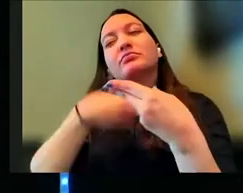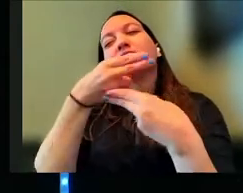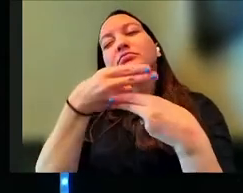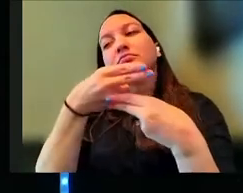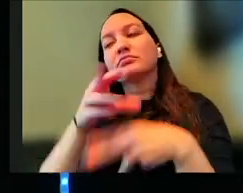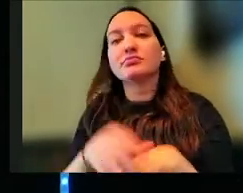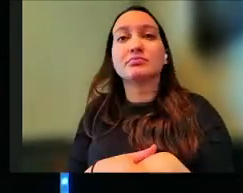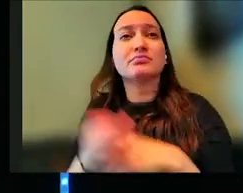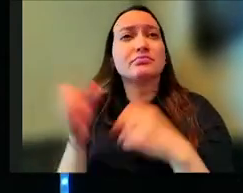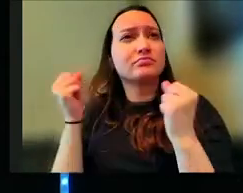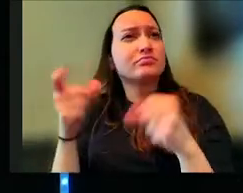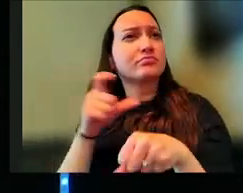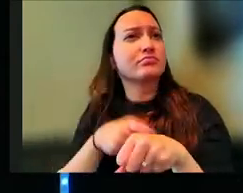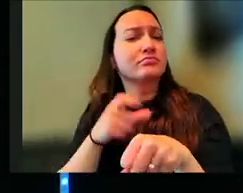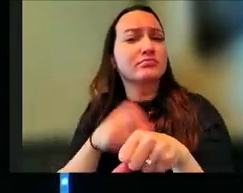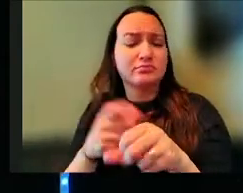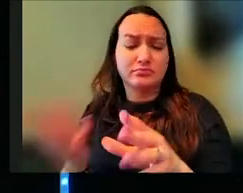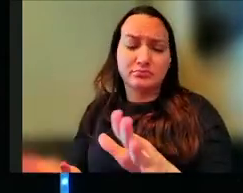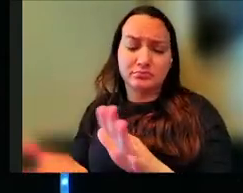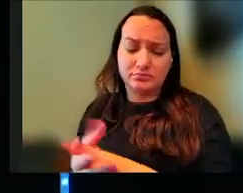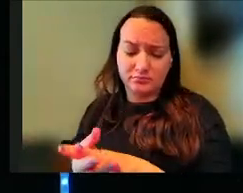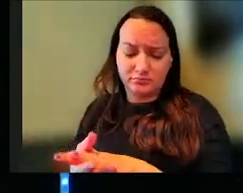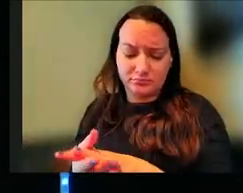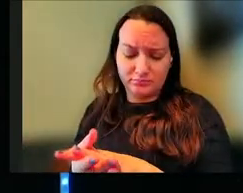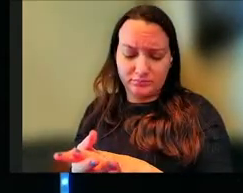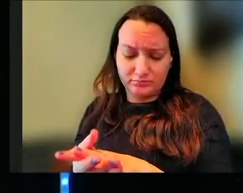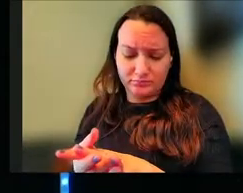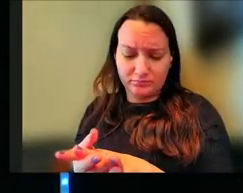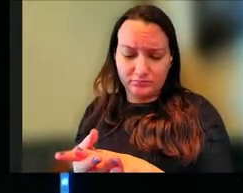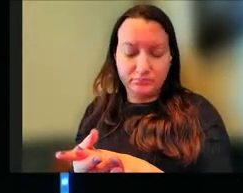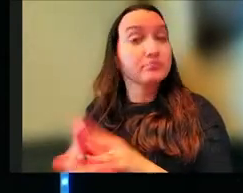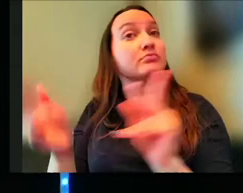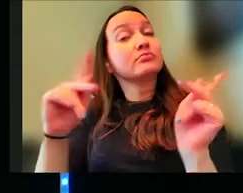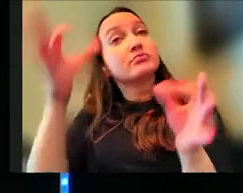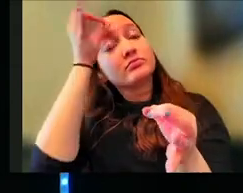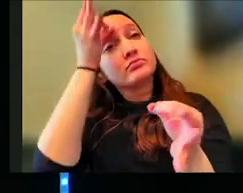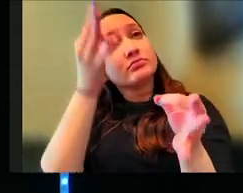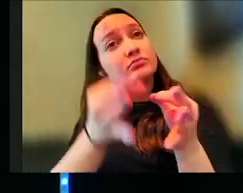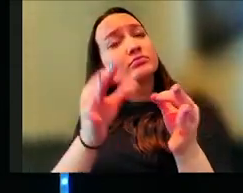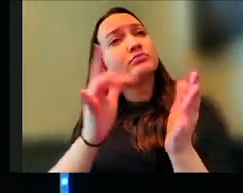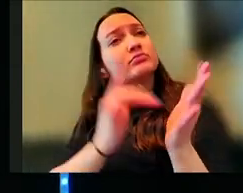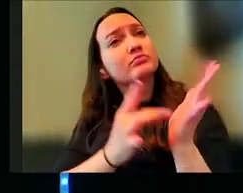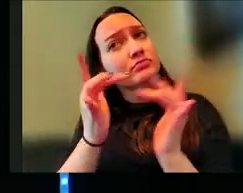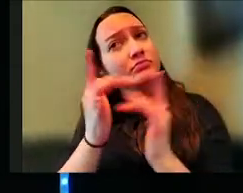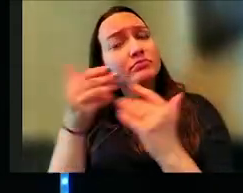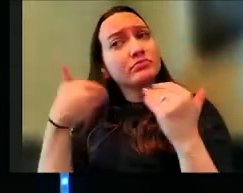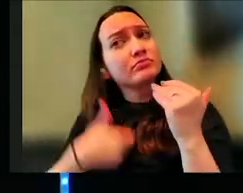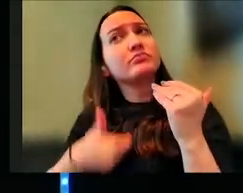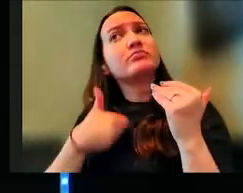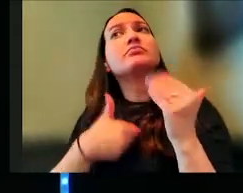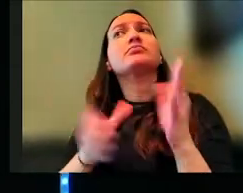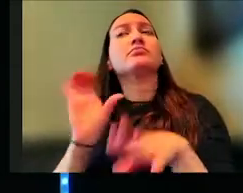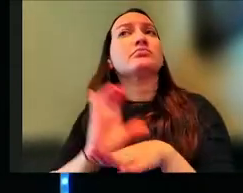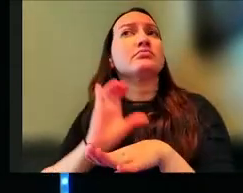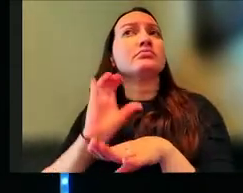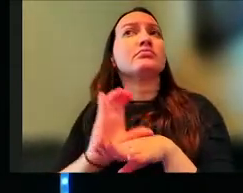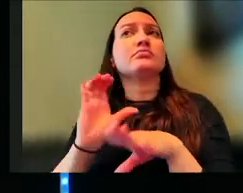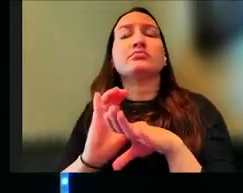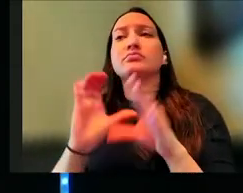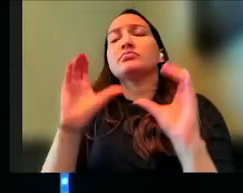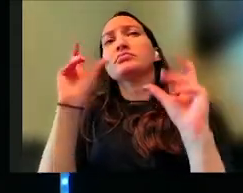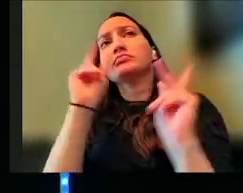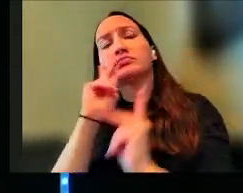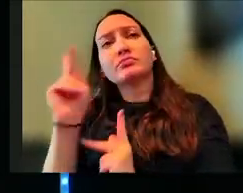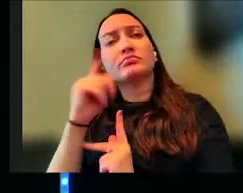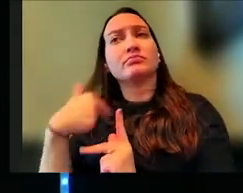A lot of the times we, as people of faith, as Christians or just in the church, we look at our